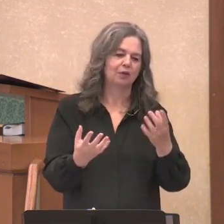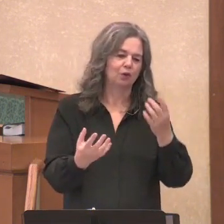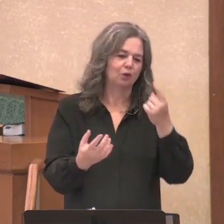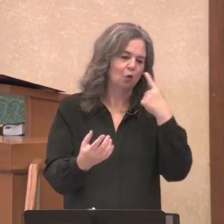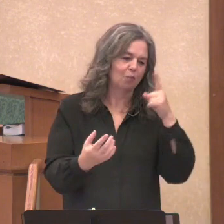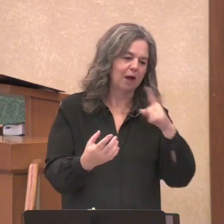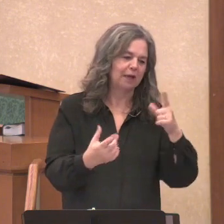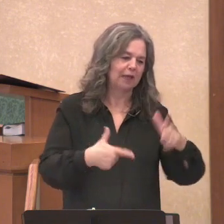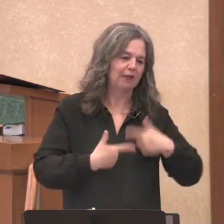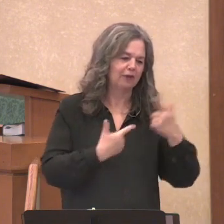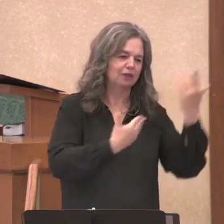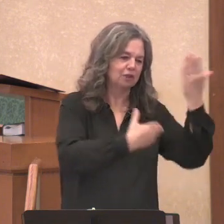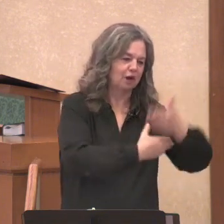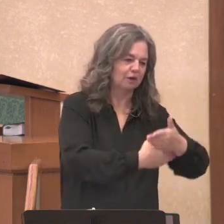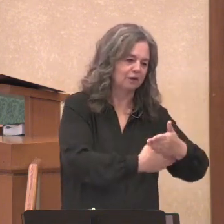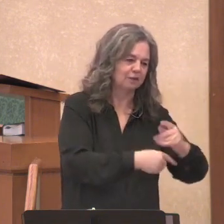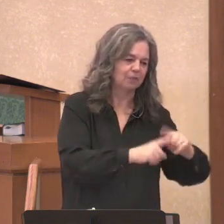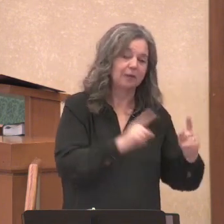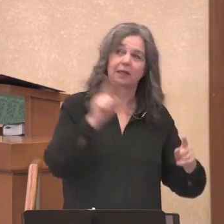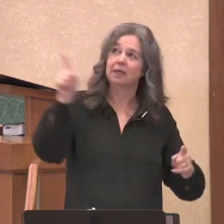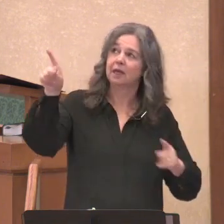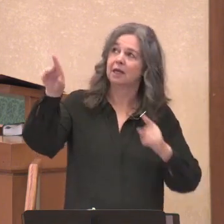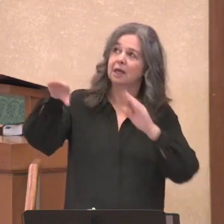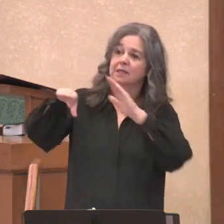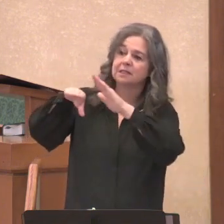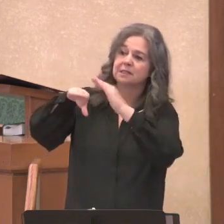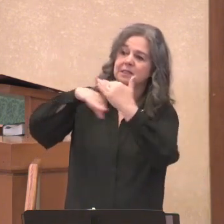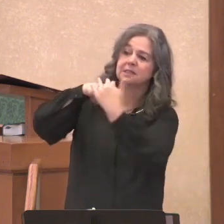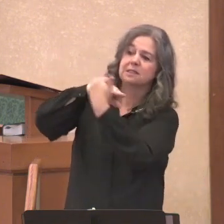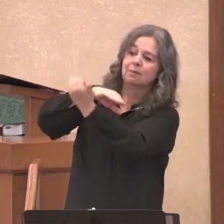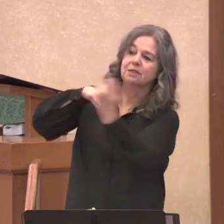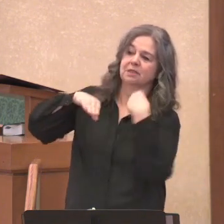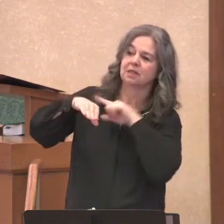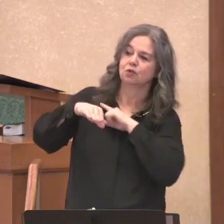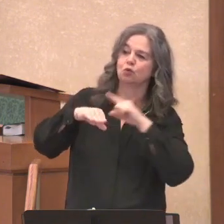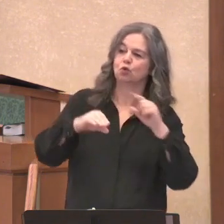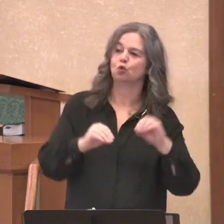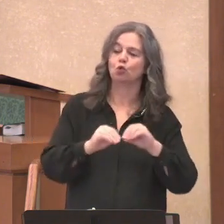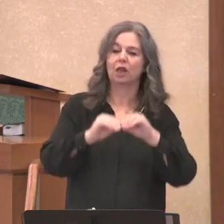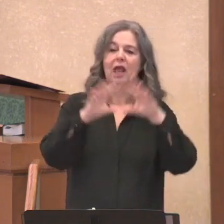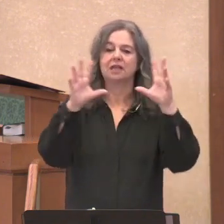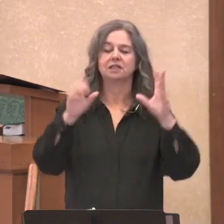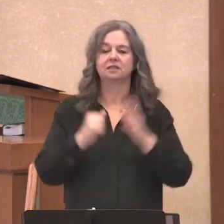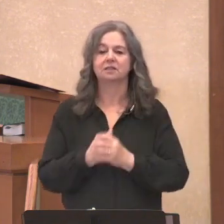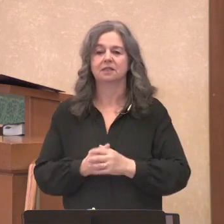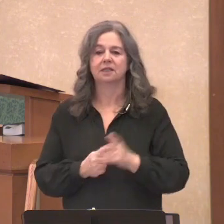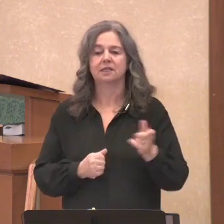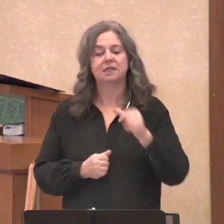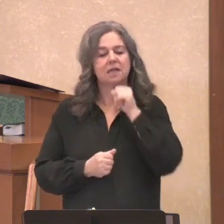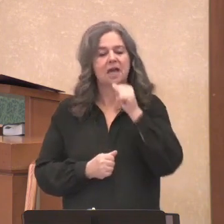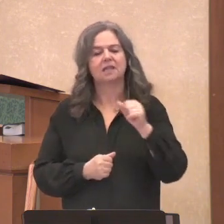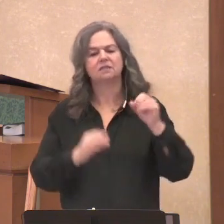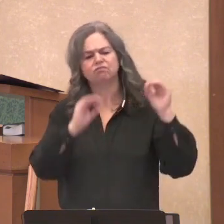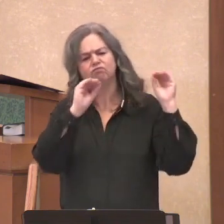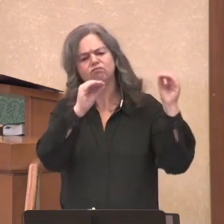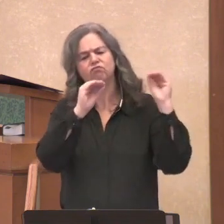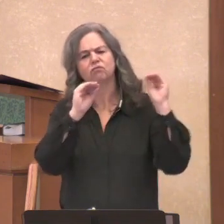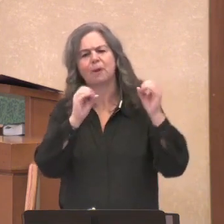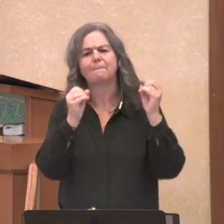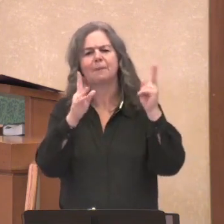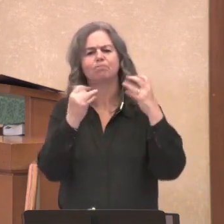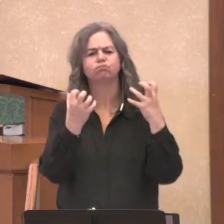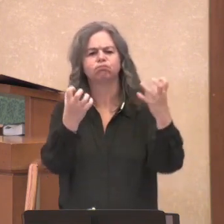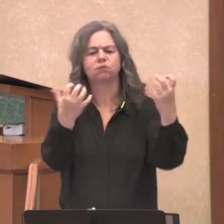called into the light. But Jesus is not preaching a sermon to the masses today in this segment of